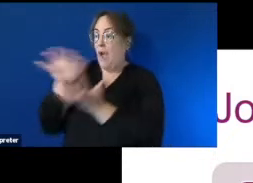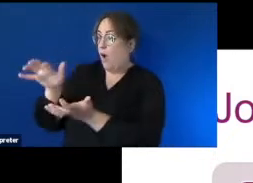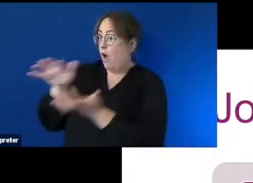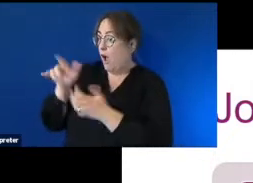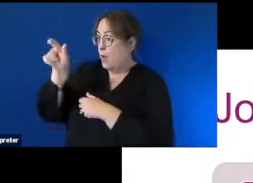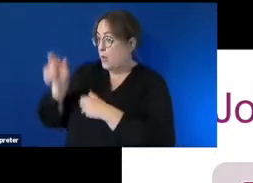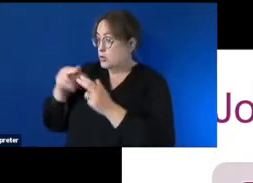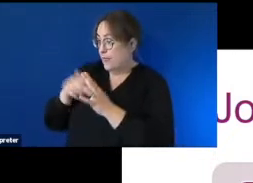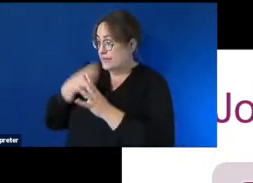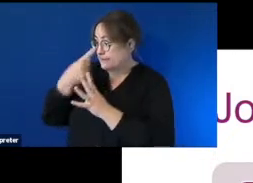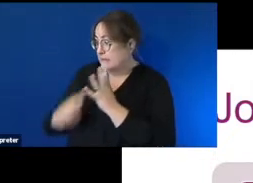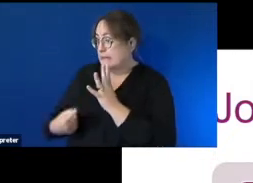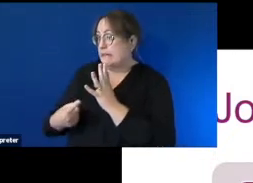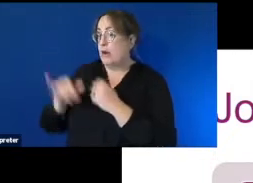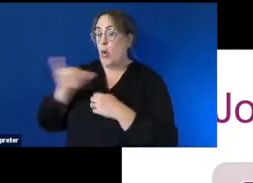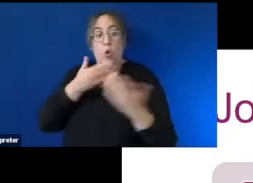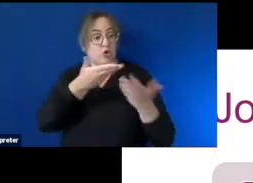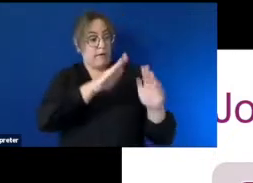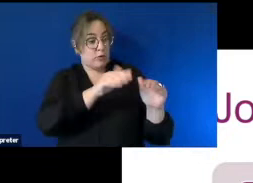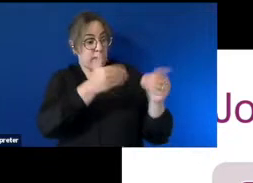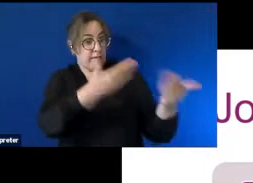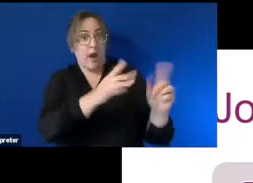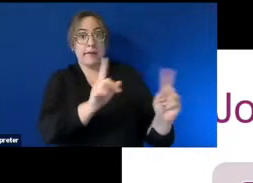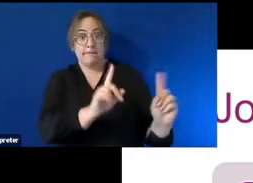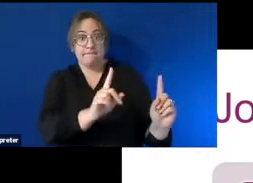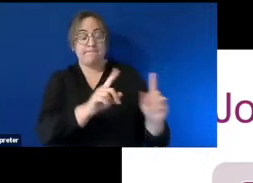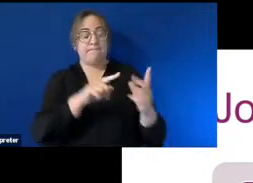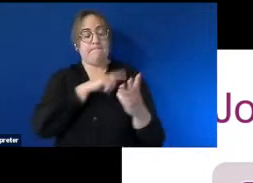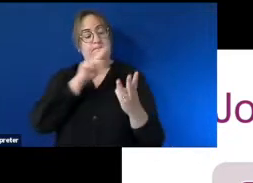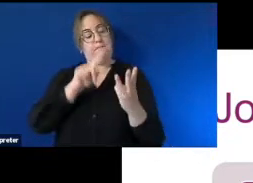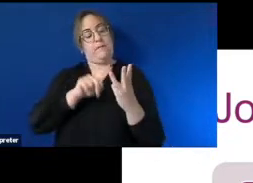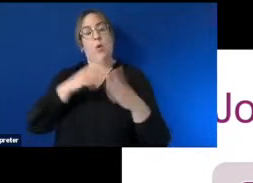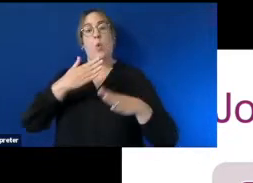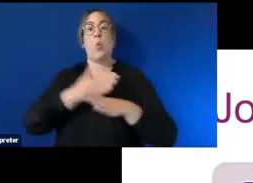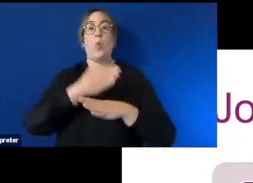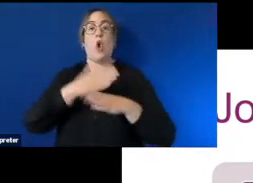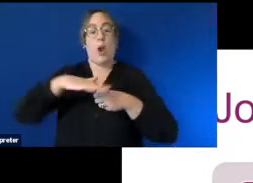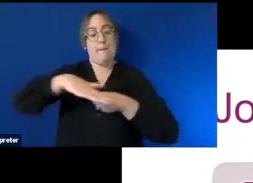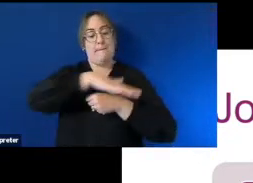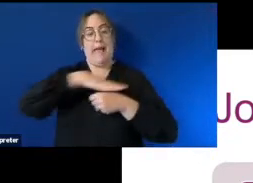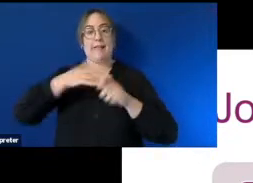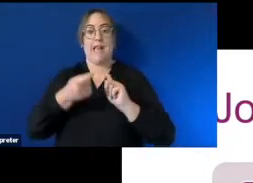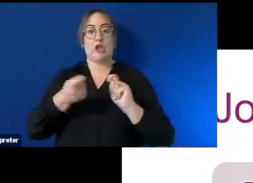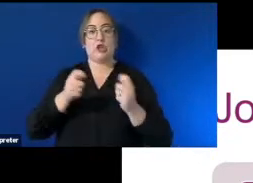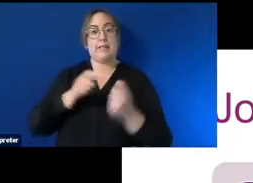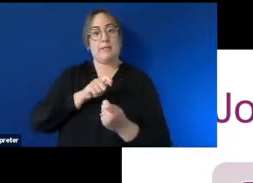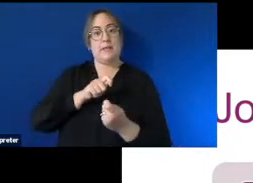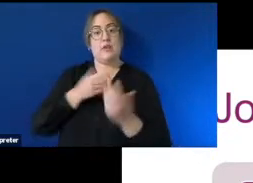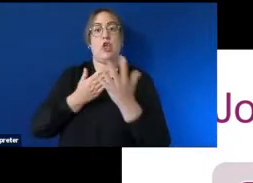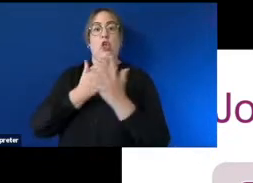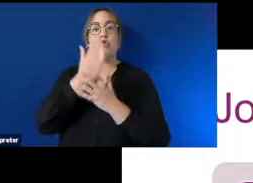and uh with a disability we coordinate the workplace adjustments and modification service through the employment assistant fund